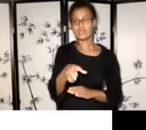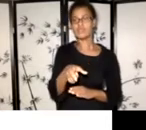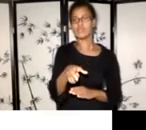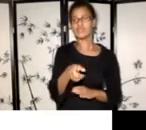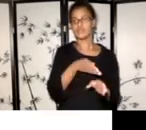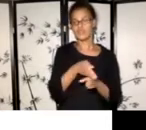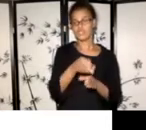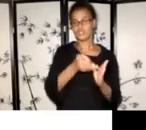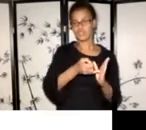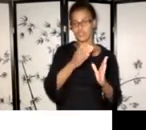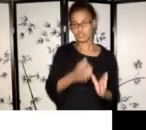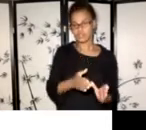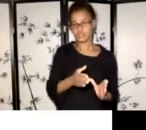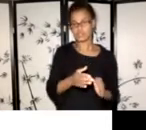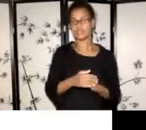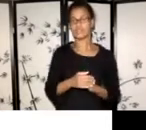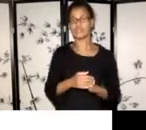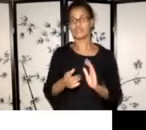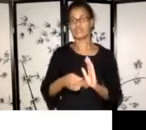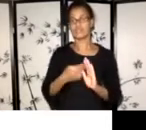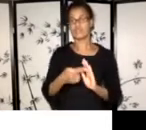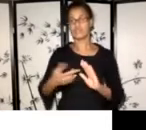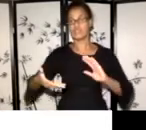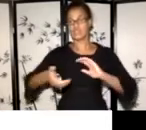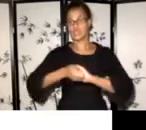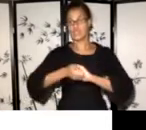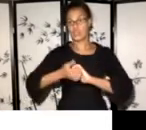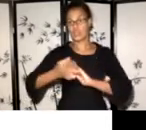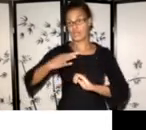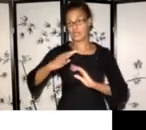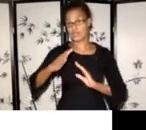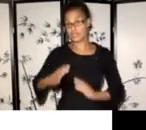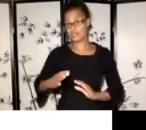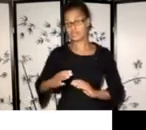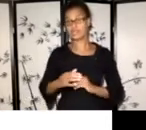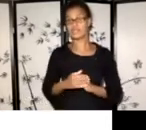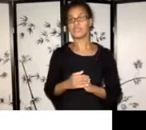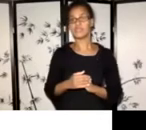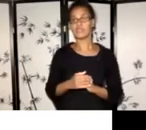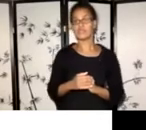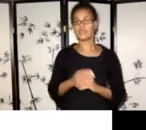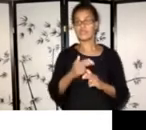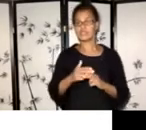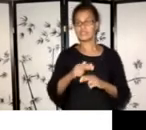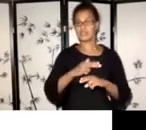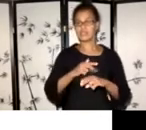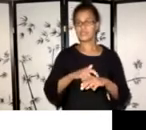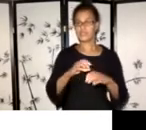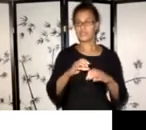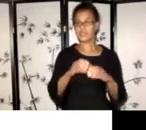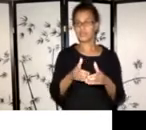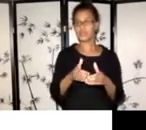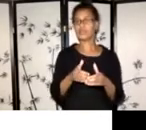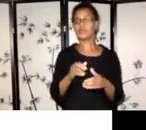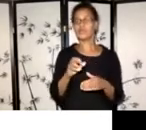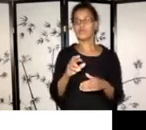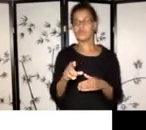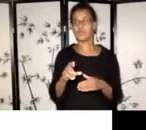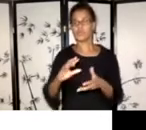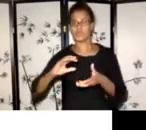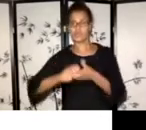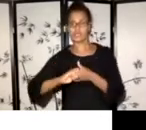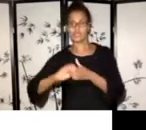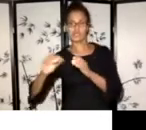a co-applicant, ad hoc arts groups and collectives, non-for-profit organizations, arts and non-arts